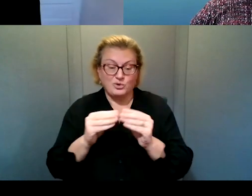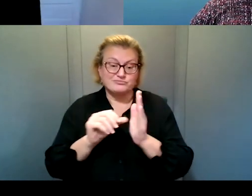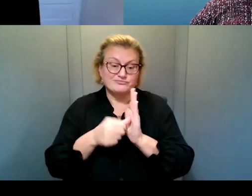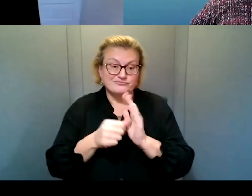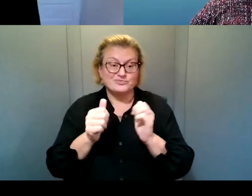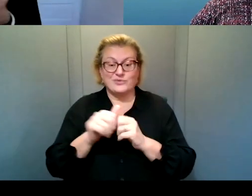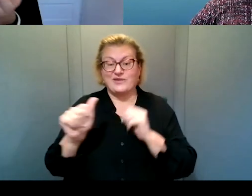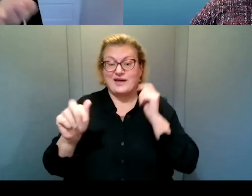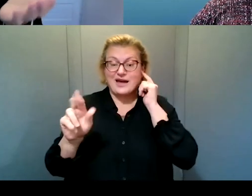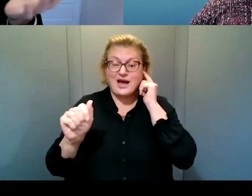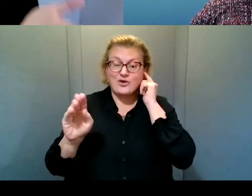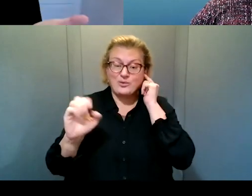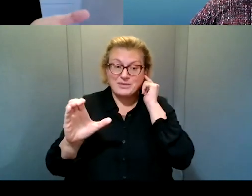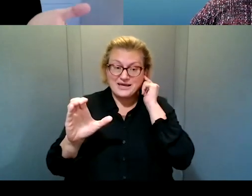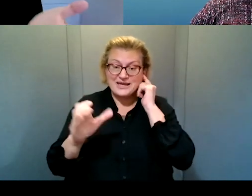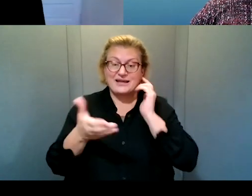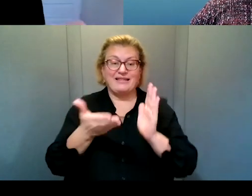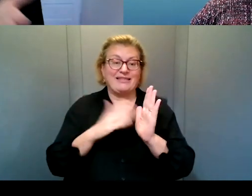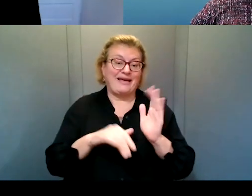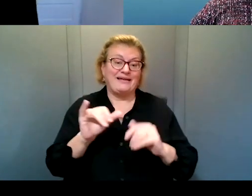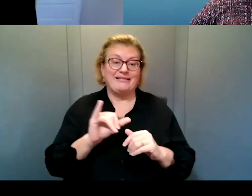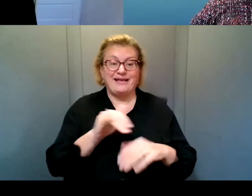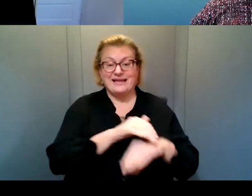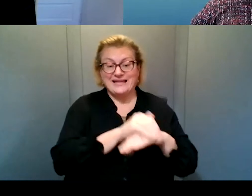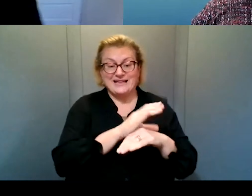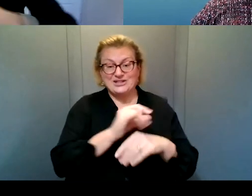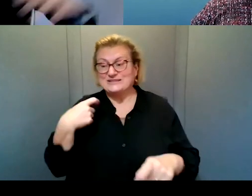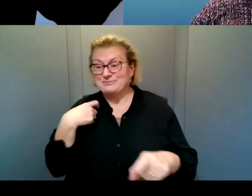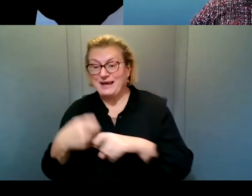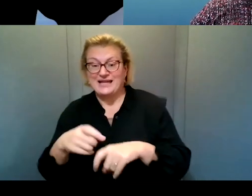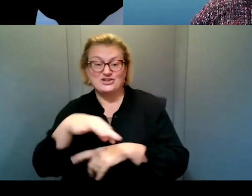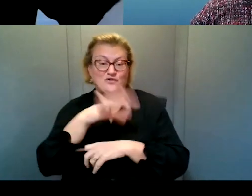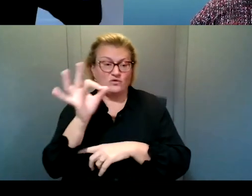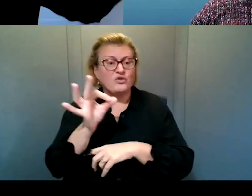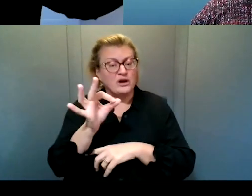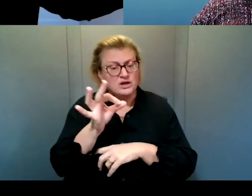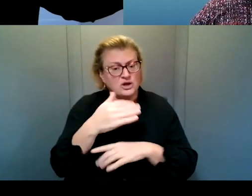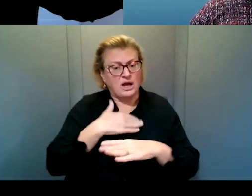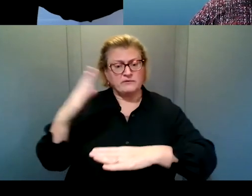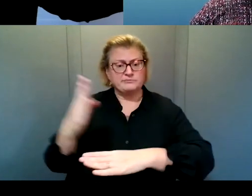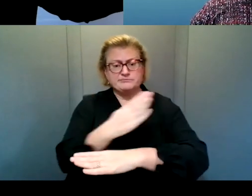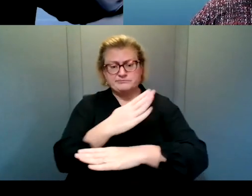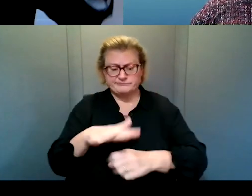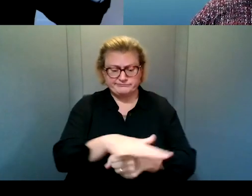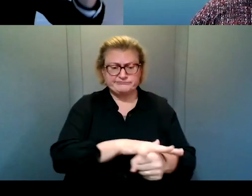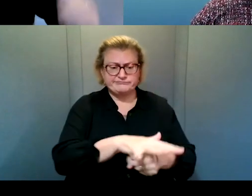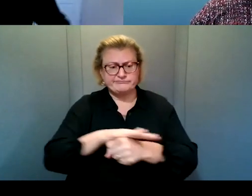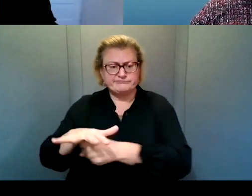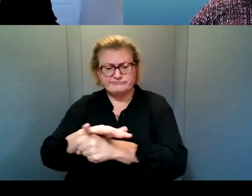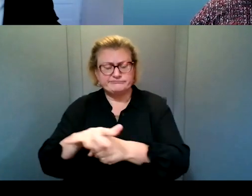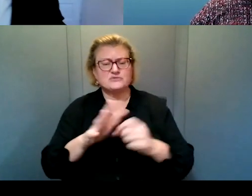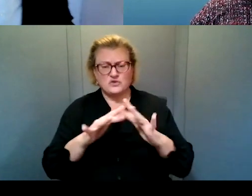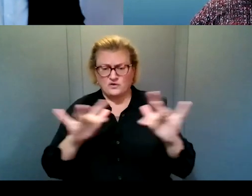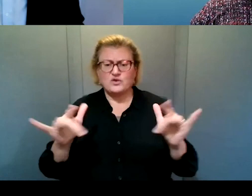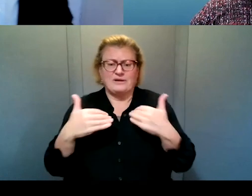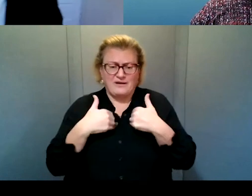Arabic than it is in languages like, um, English and Spanish and French, which have a lot of geographical diversity. so a lot of regional